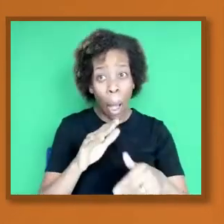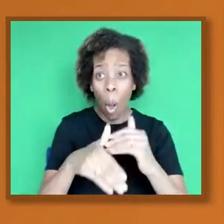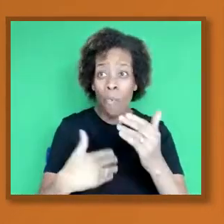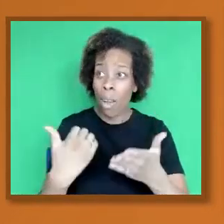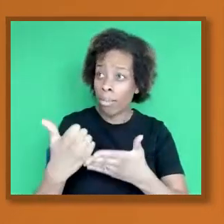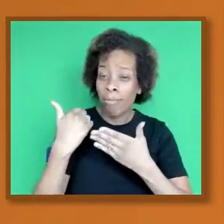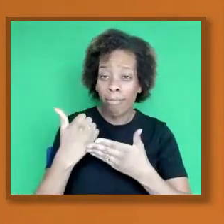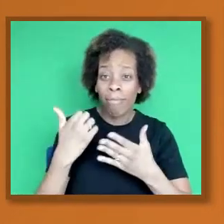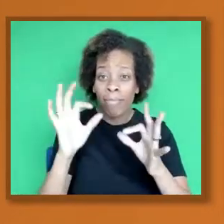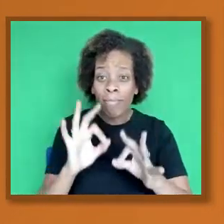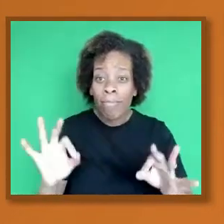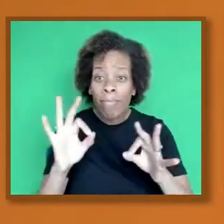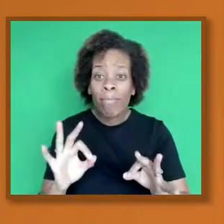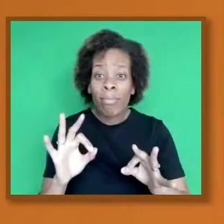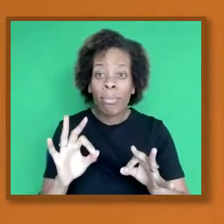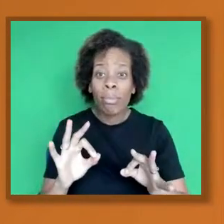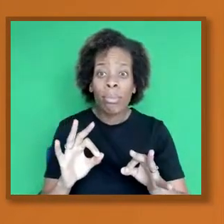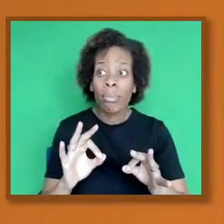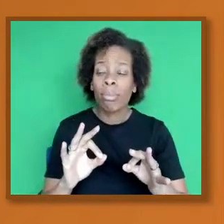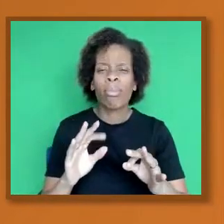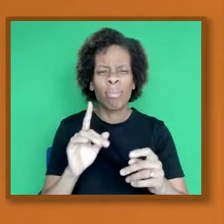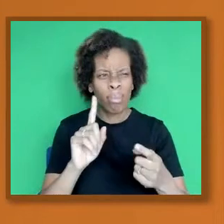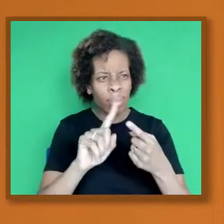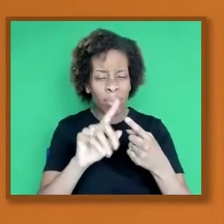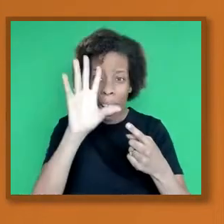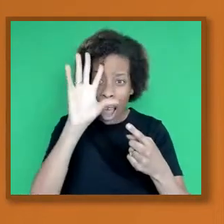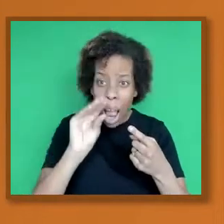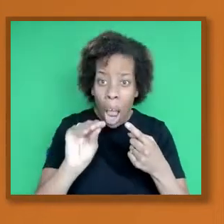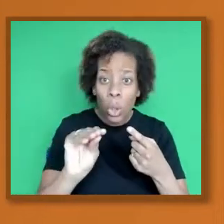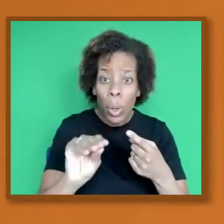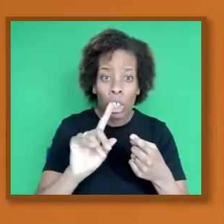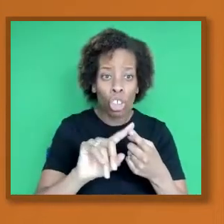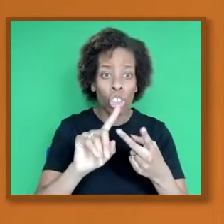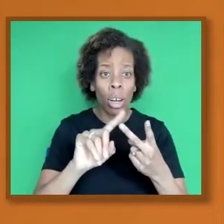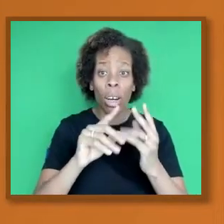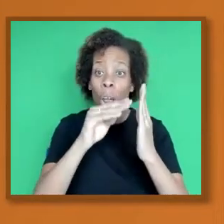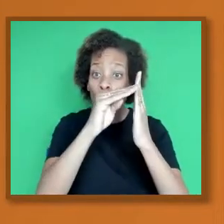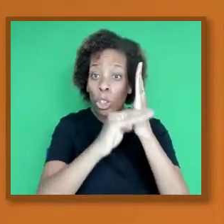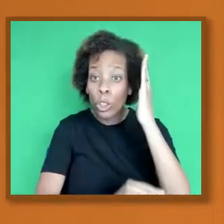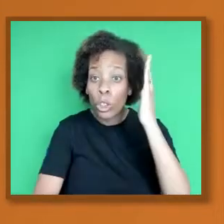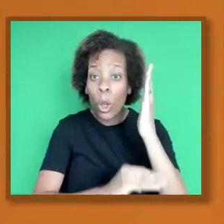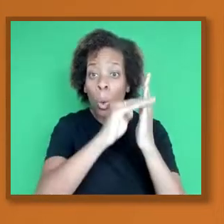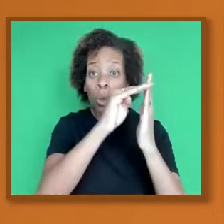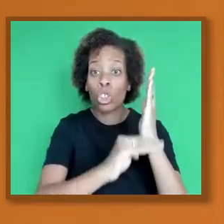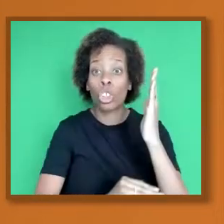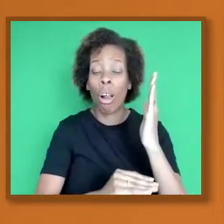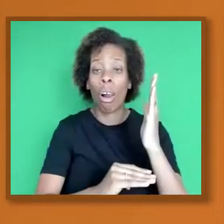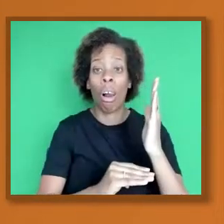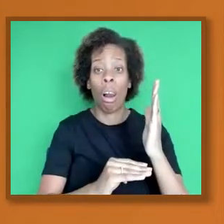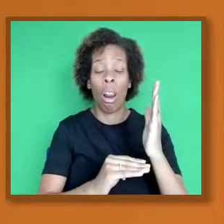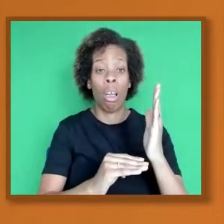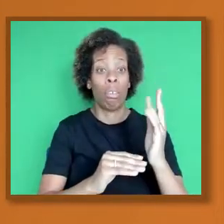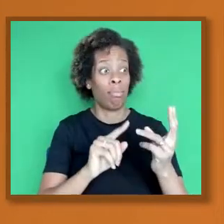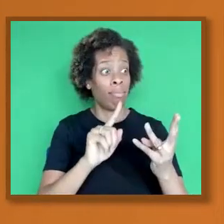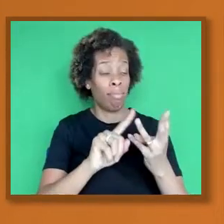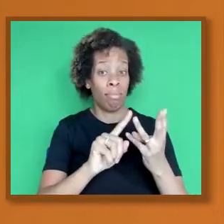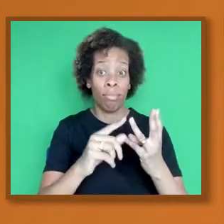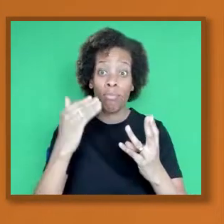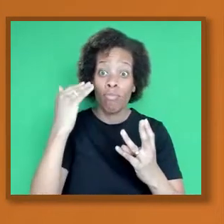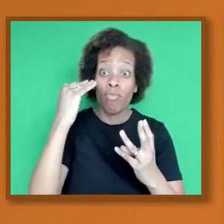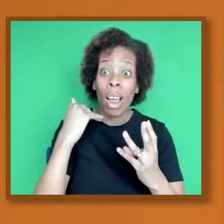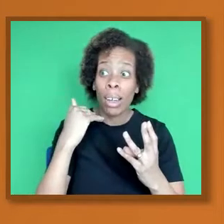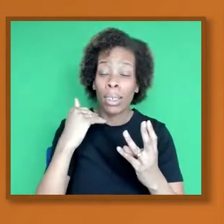social class, race is predominant factor that will lead you to have an earlier death